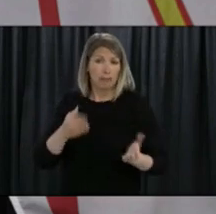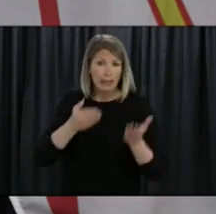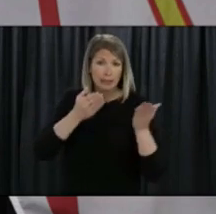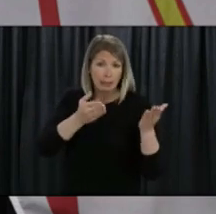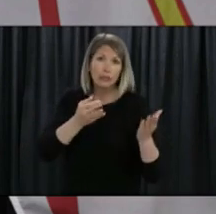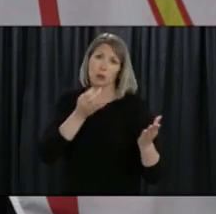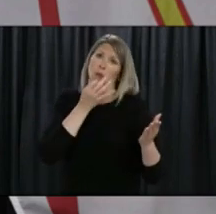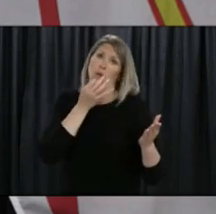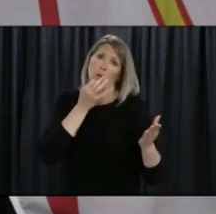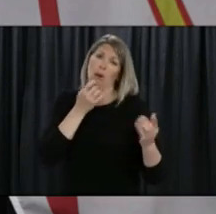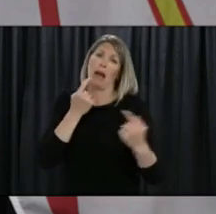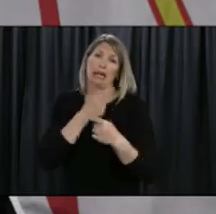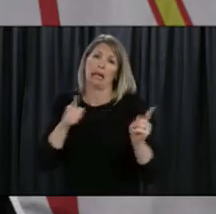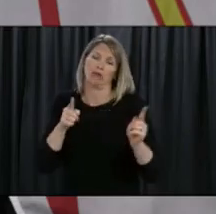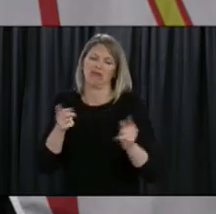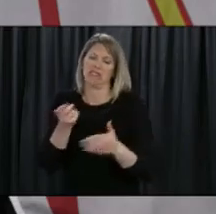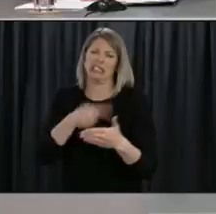coming days